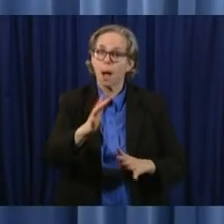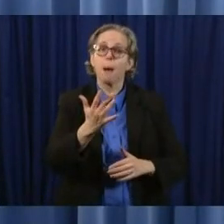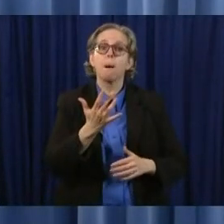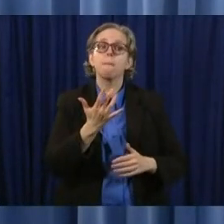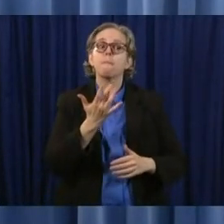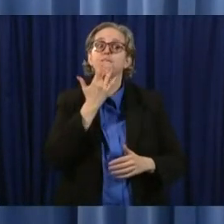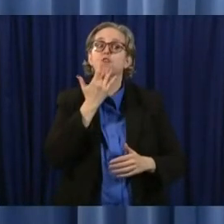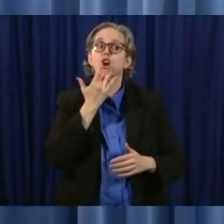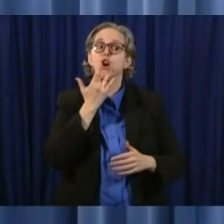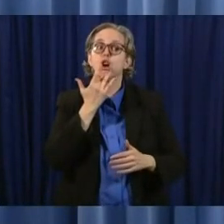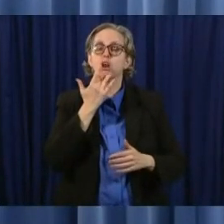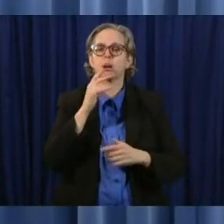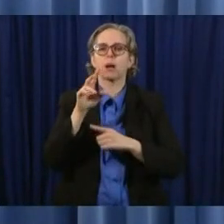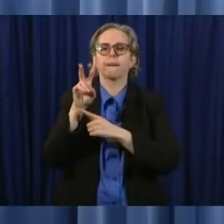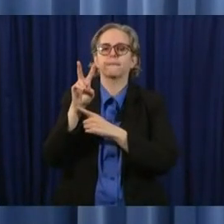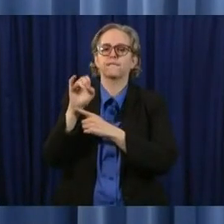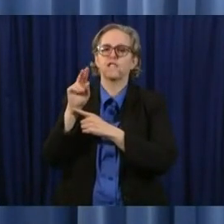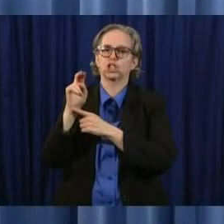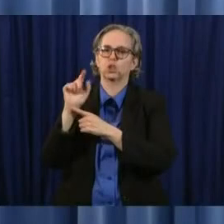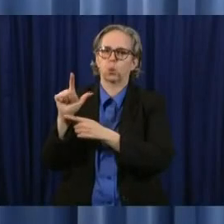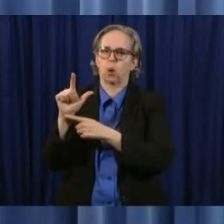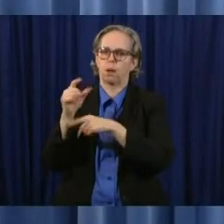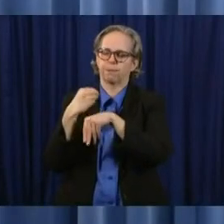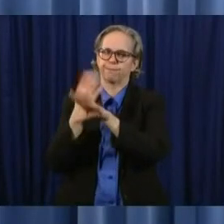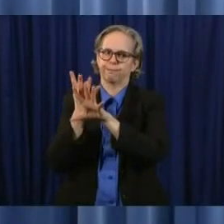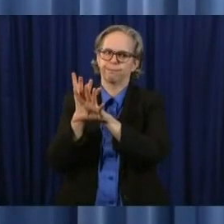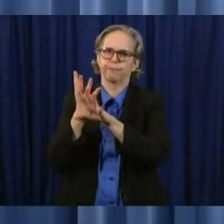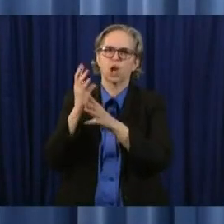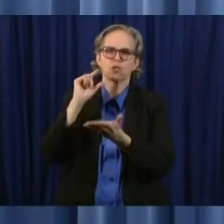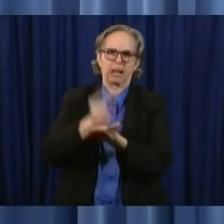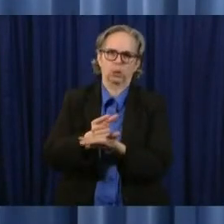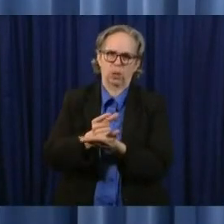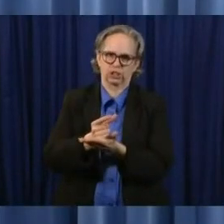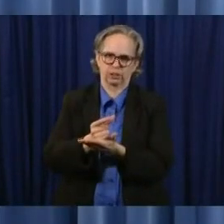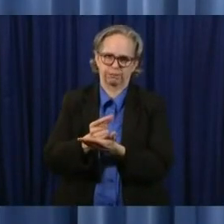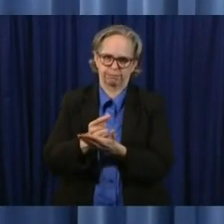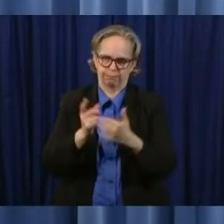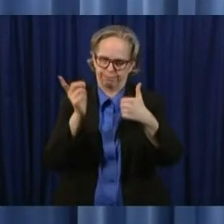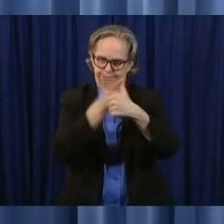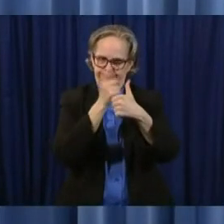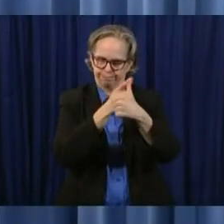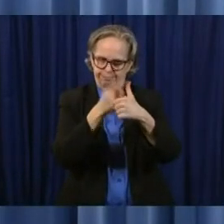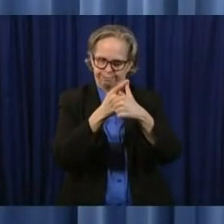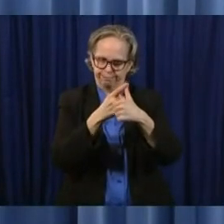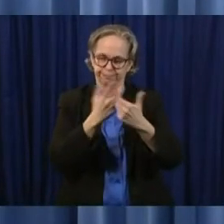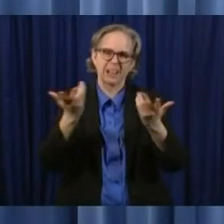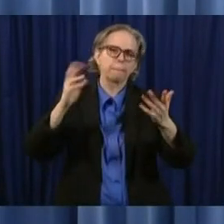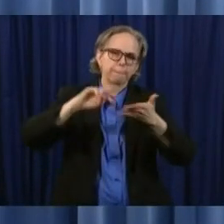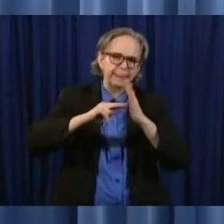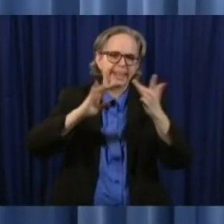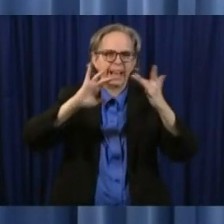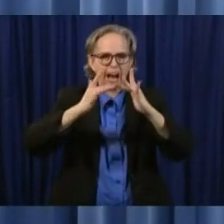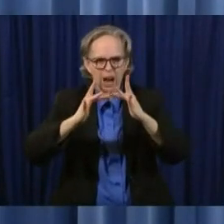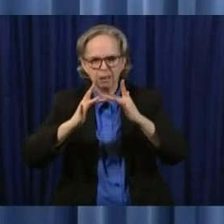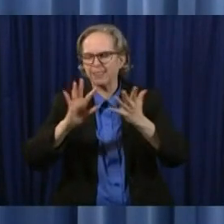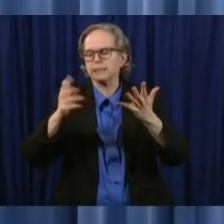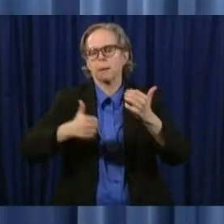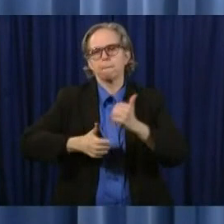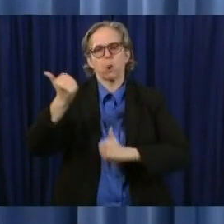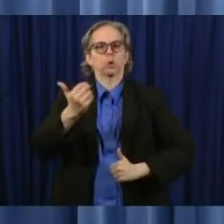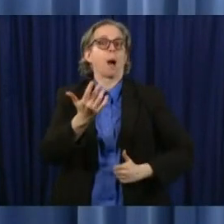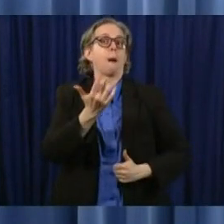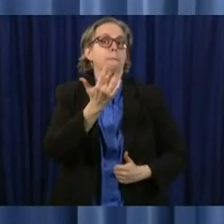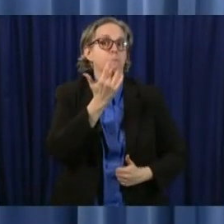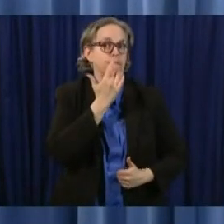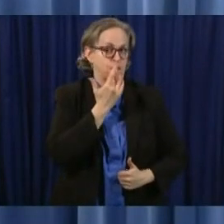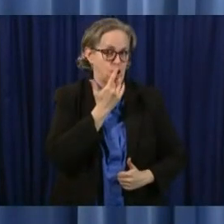graduation a virtual graduation ceremony done through internet platforms and we know that many schools